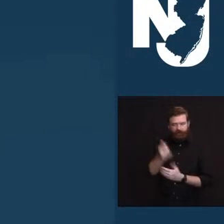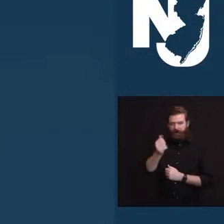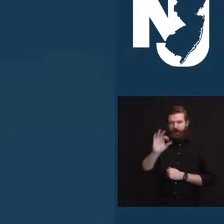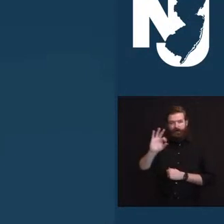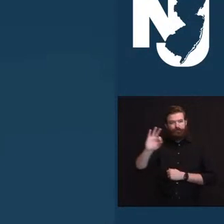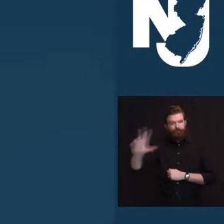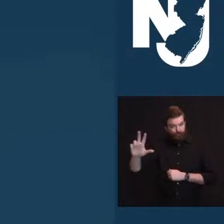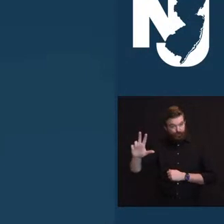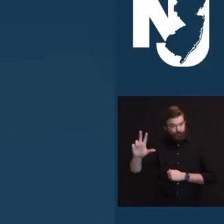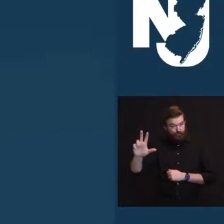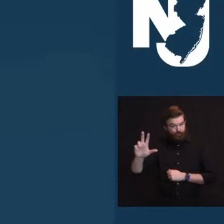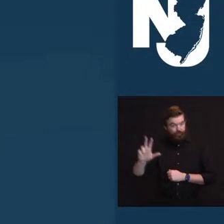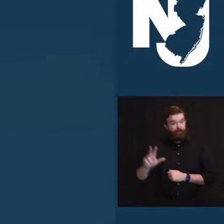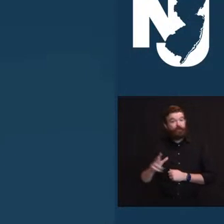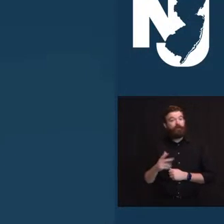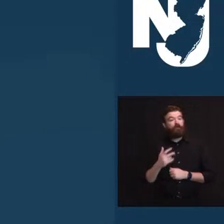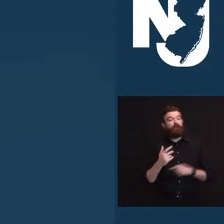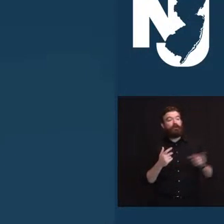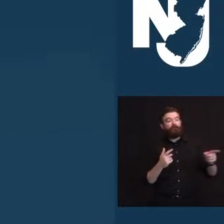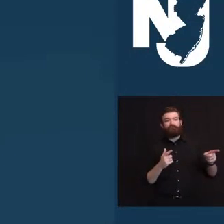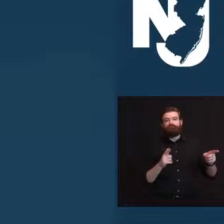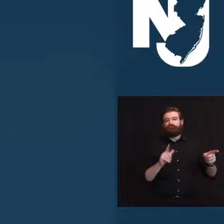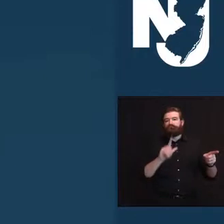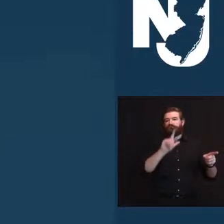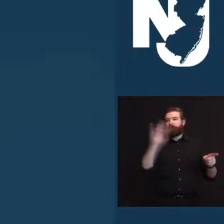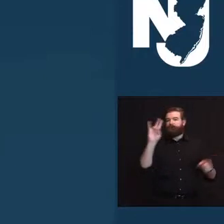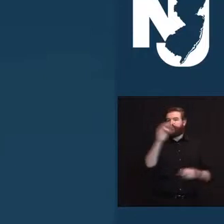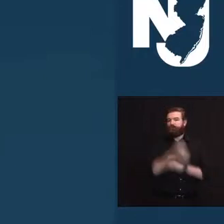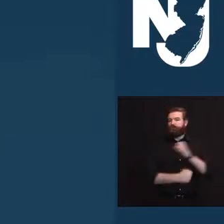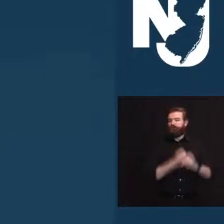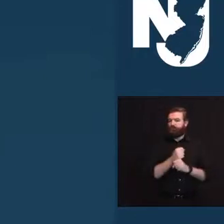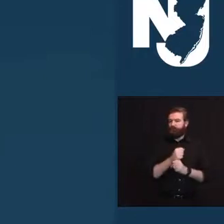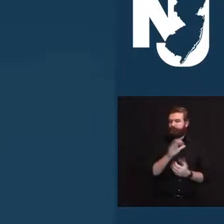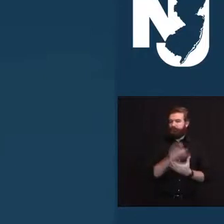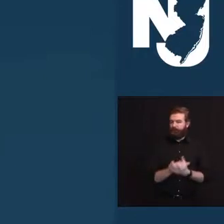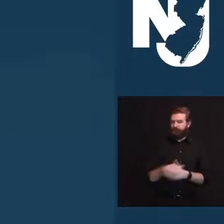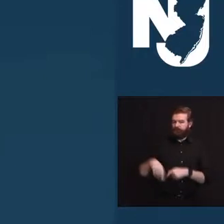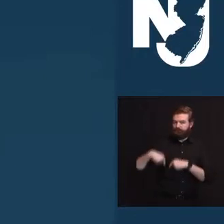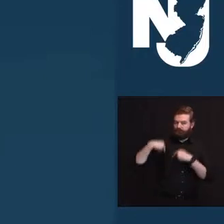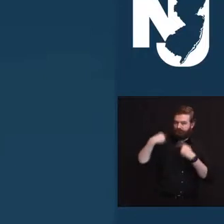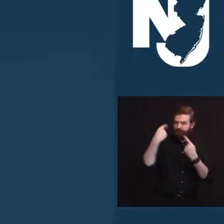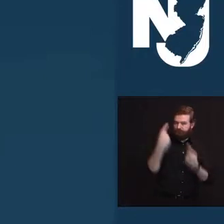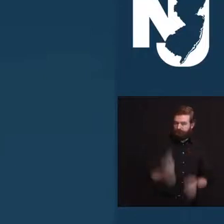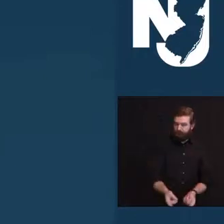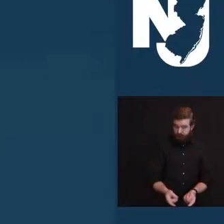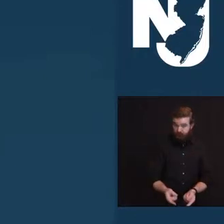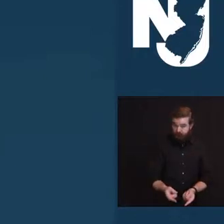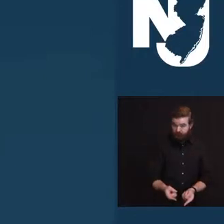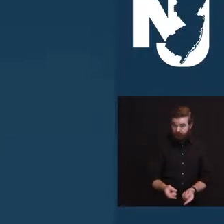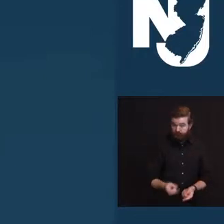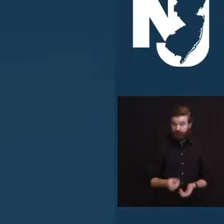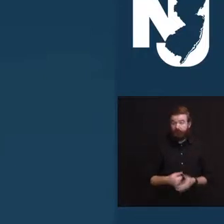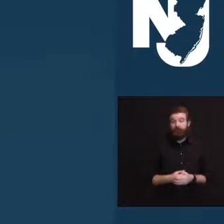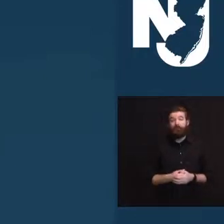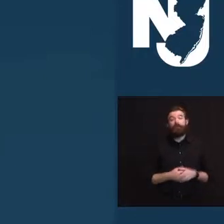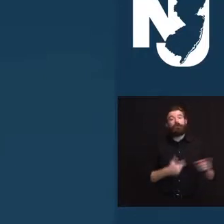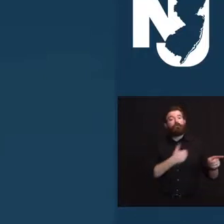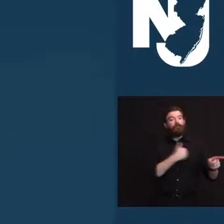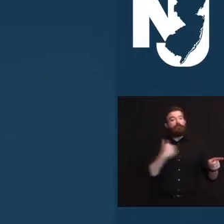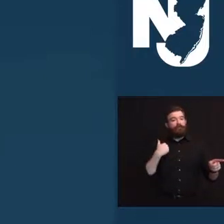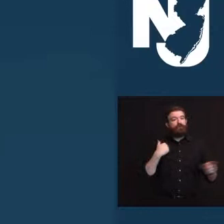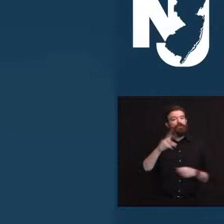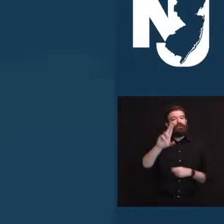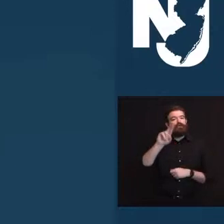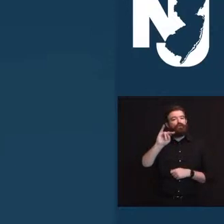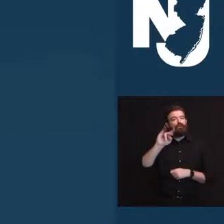27th anniversary just two months ago. He was an active member of the Glassboro United Methodist Church, where he was an